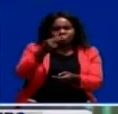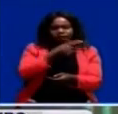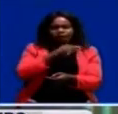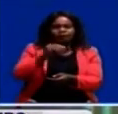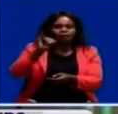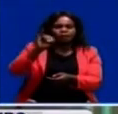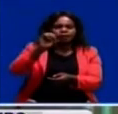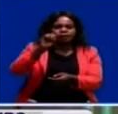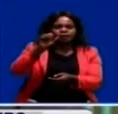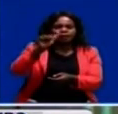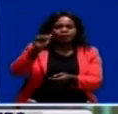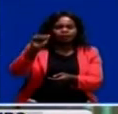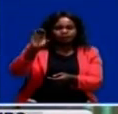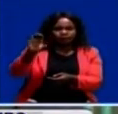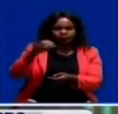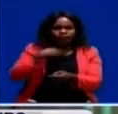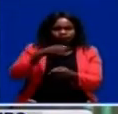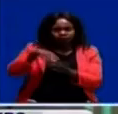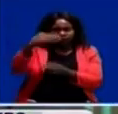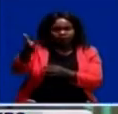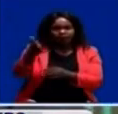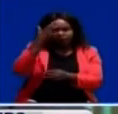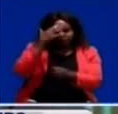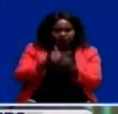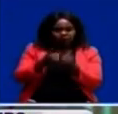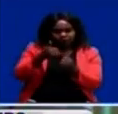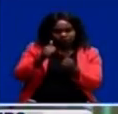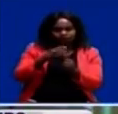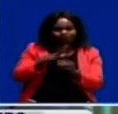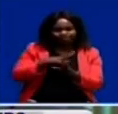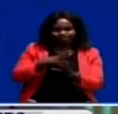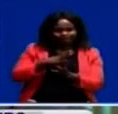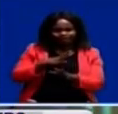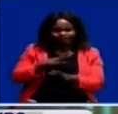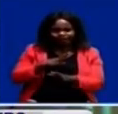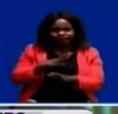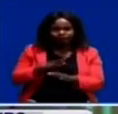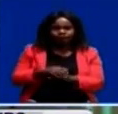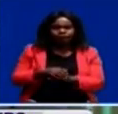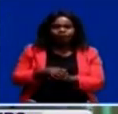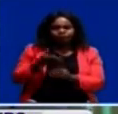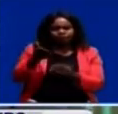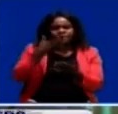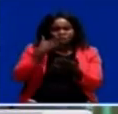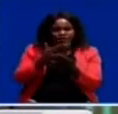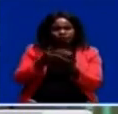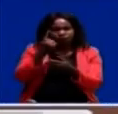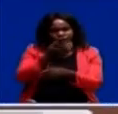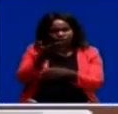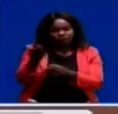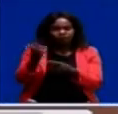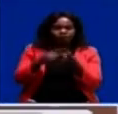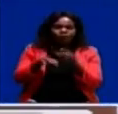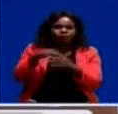been discharged because they are unstable. This is quite good for them to come out.